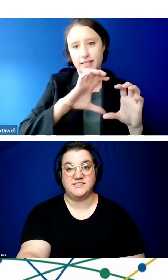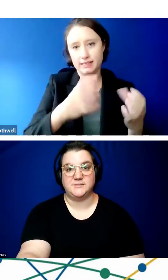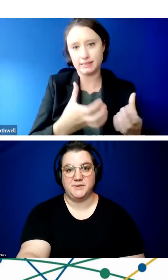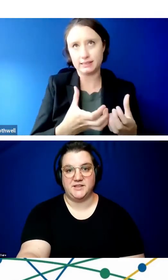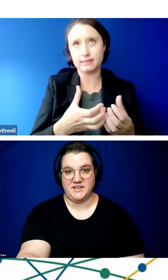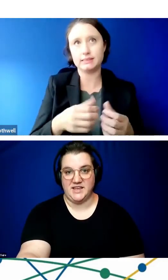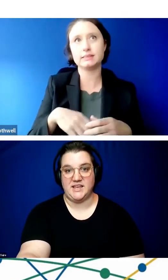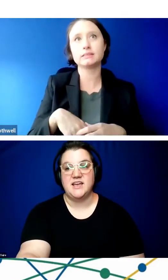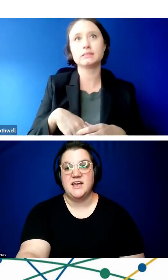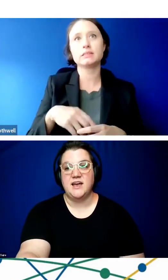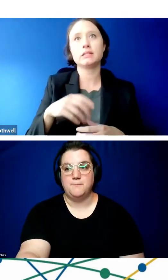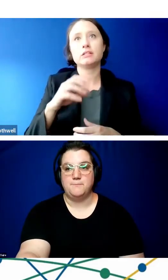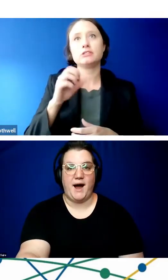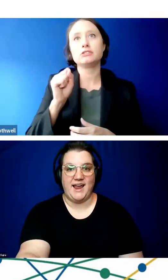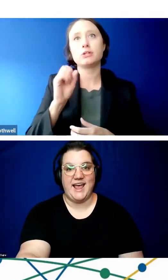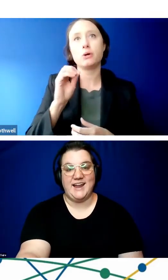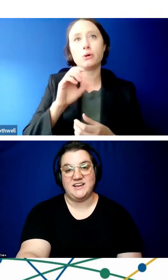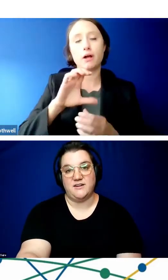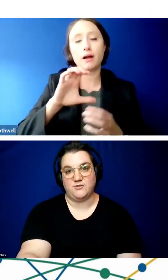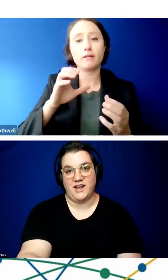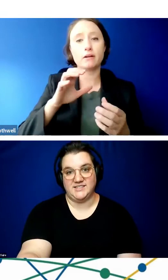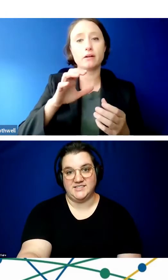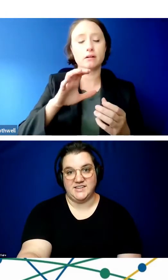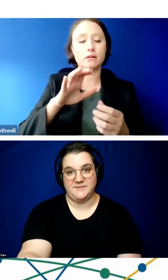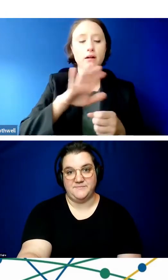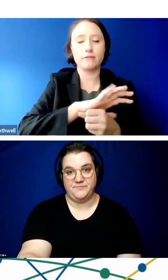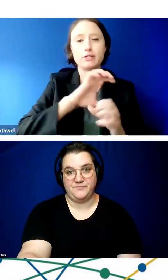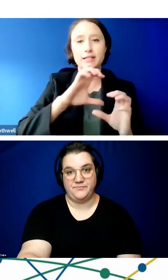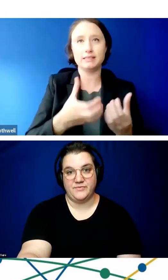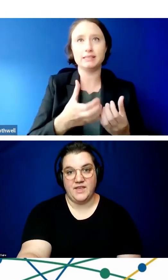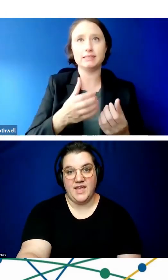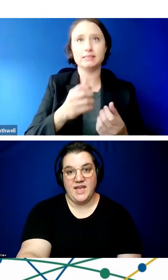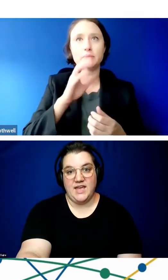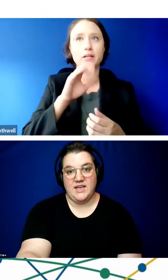disability by any covered entity.